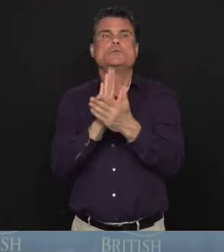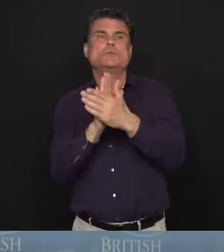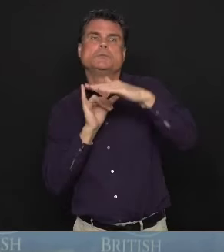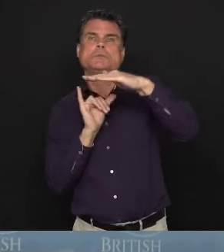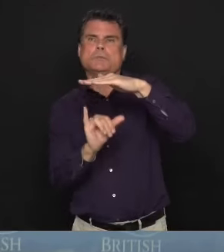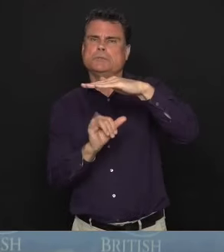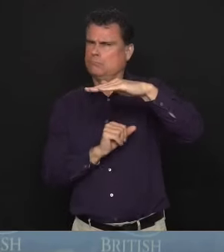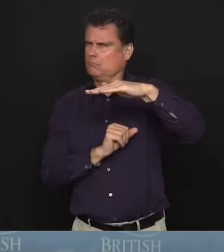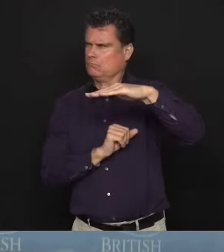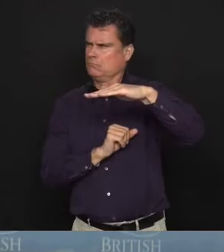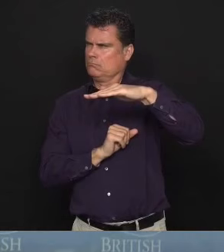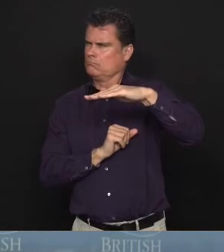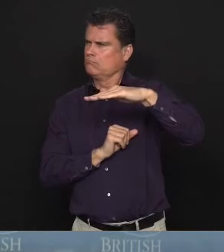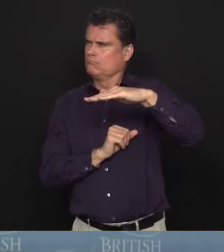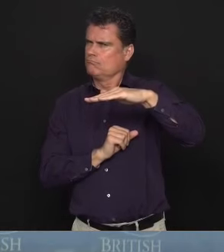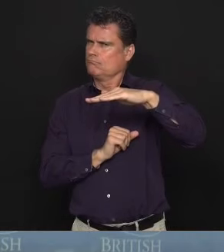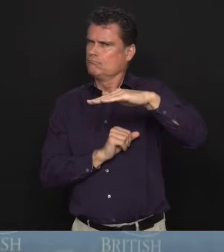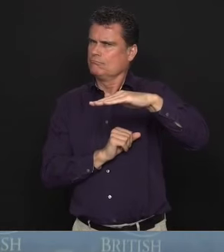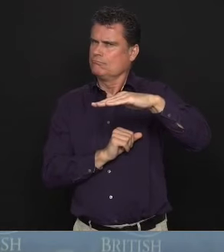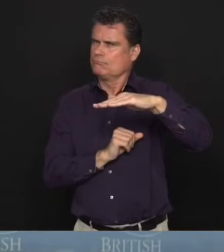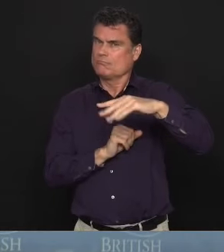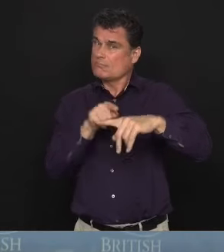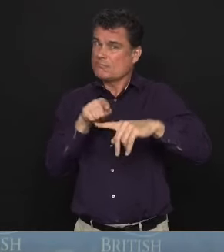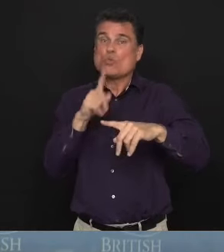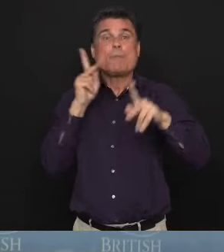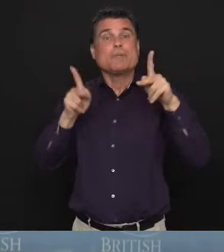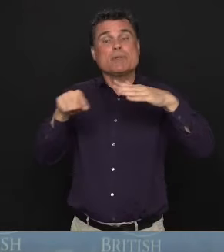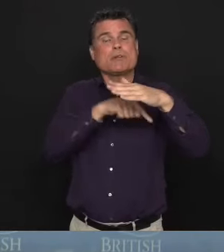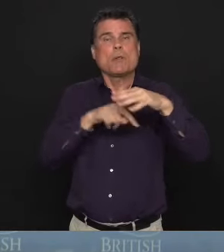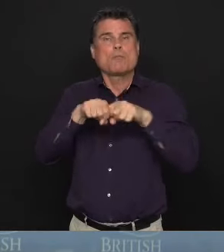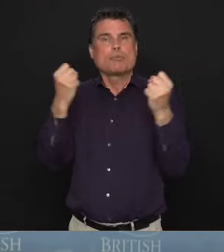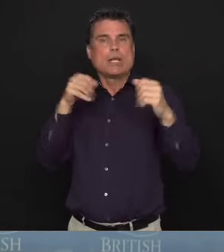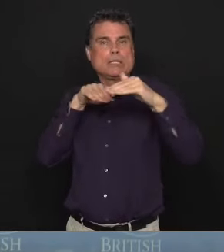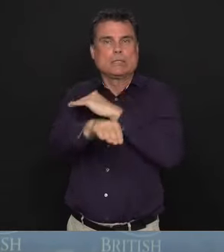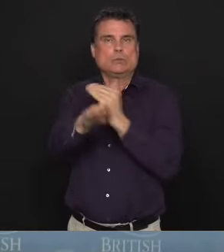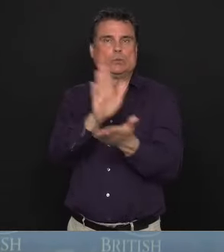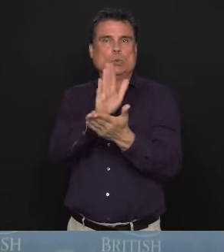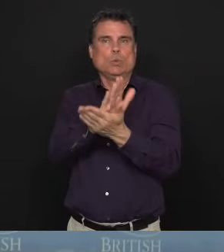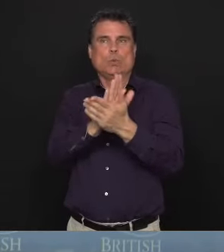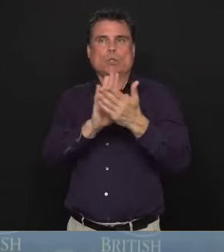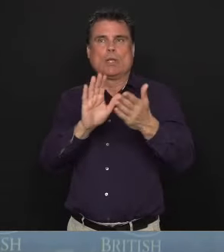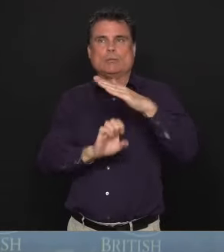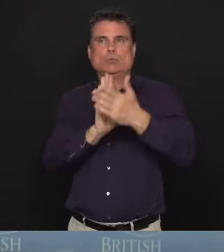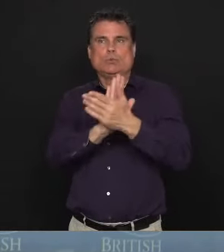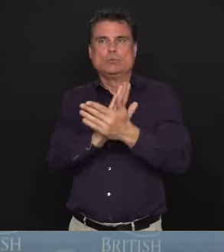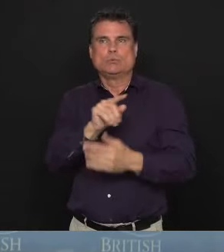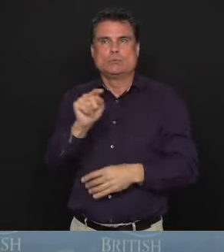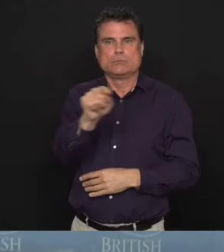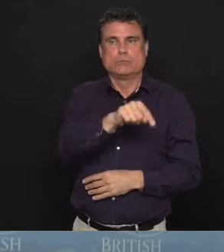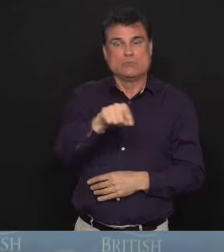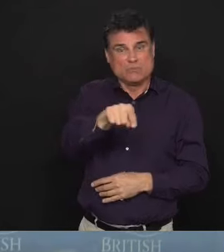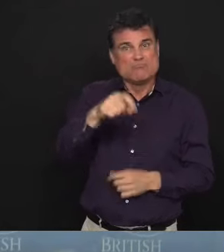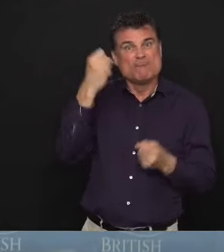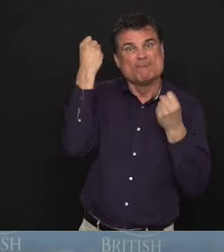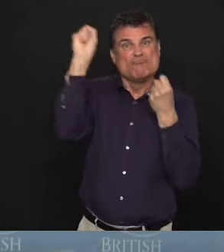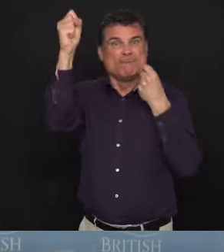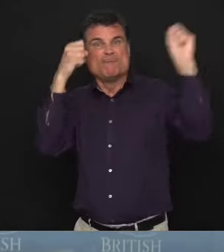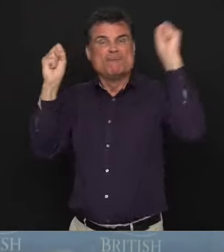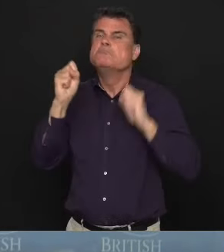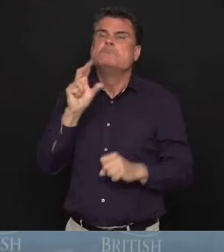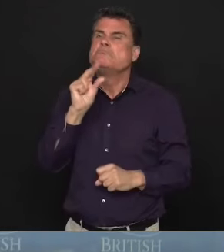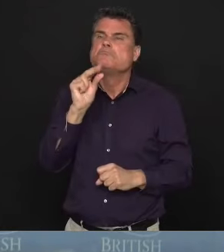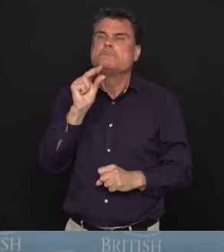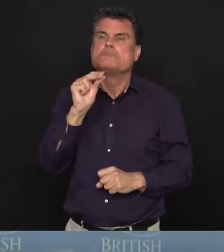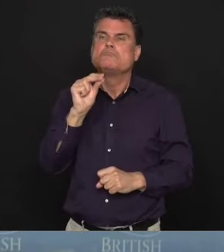occupying a school isn't exactly, in my view, a legitimate legitimate form of protest. The Vancouver police are dealing with the